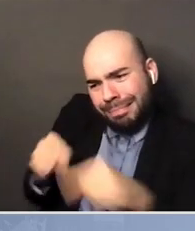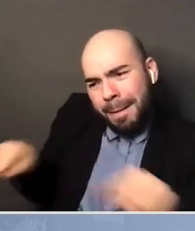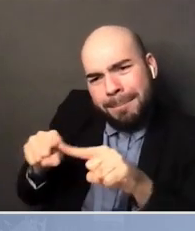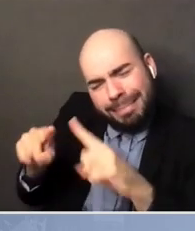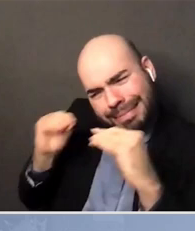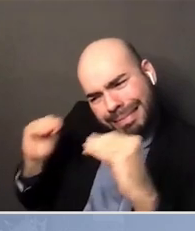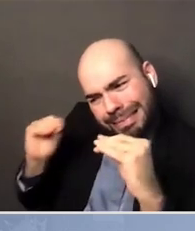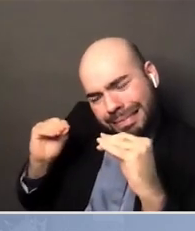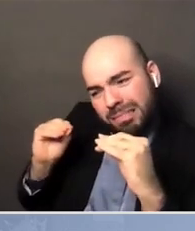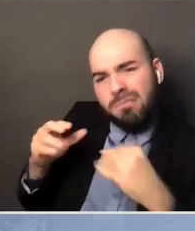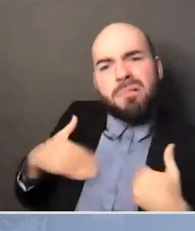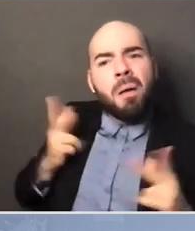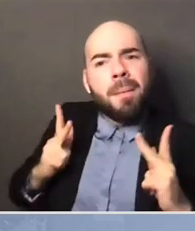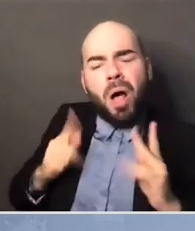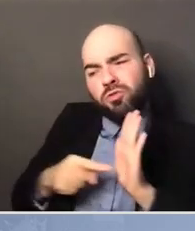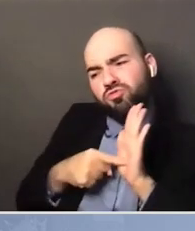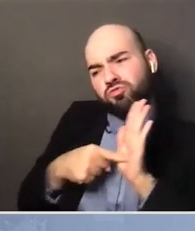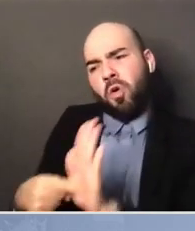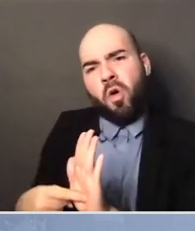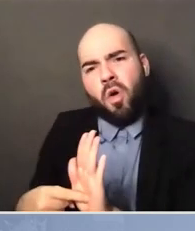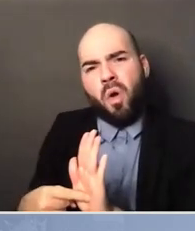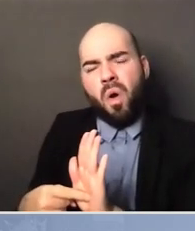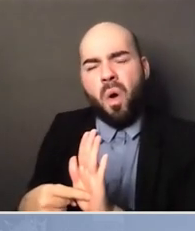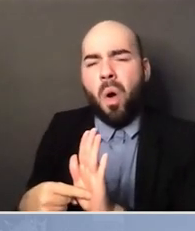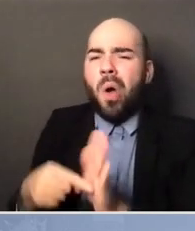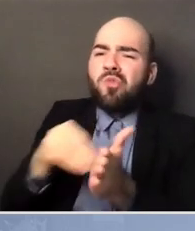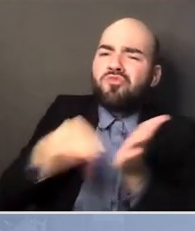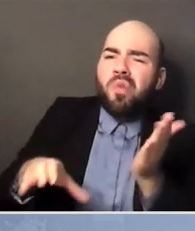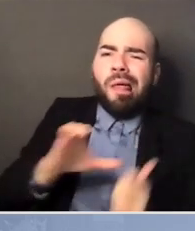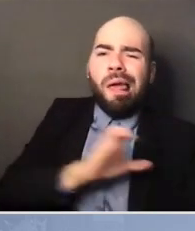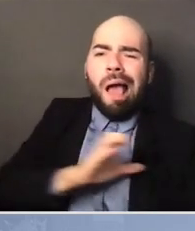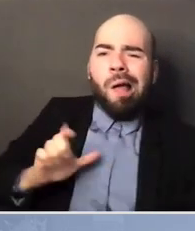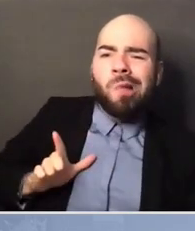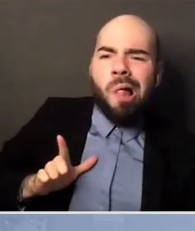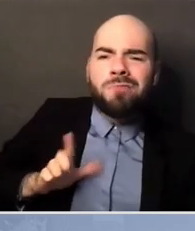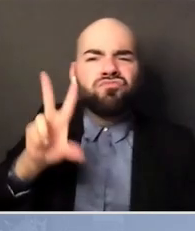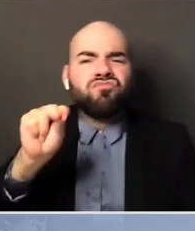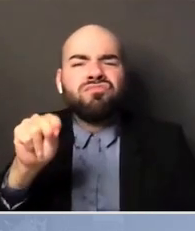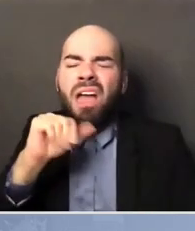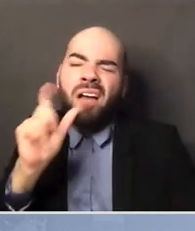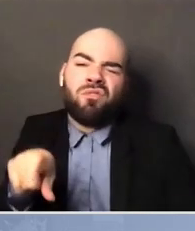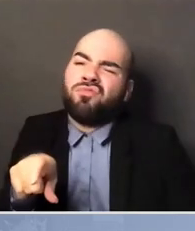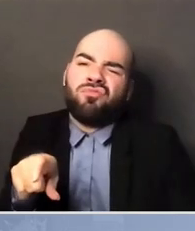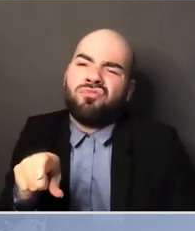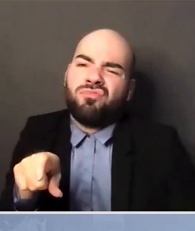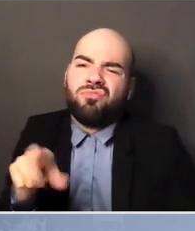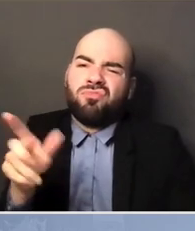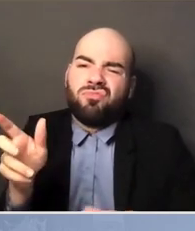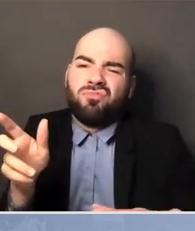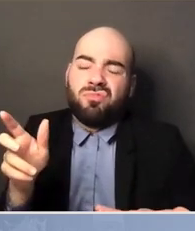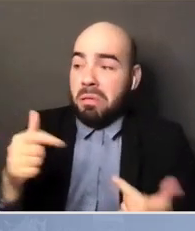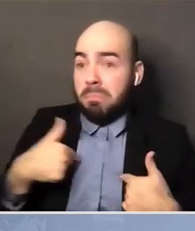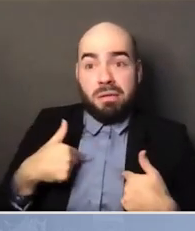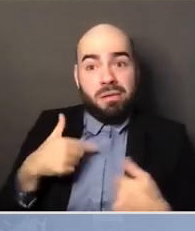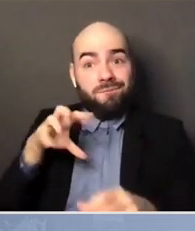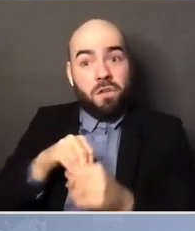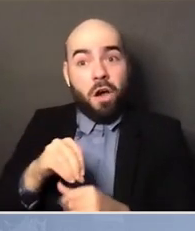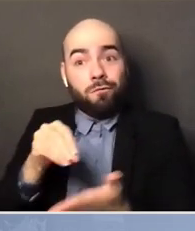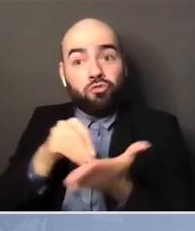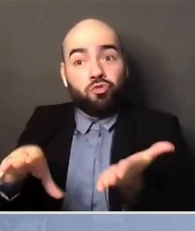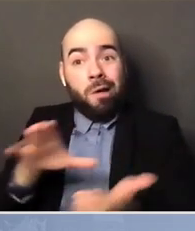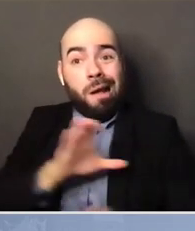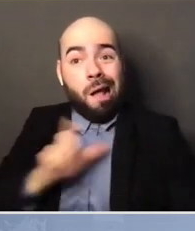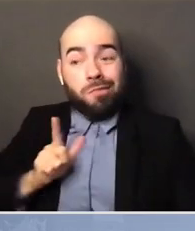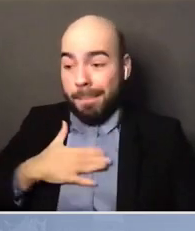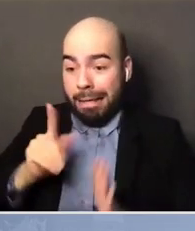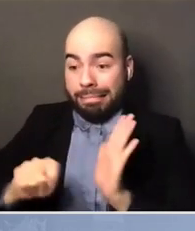people experiences. And it doesn't have to be student council or something, because, like, I wasn't a member of student council. I had